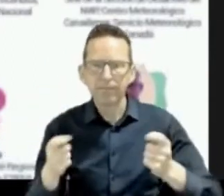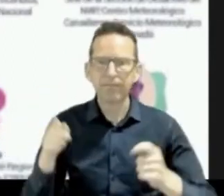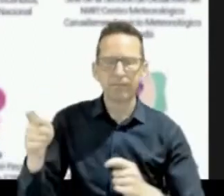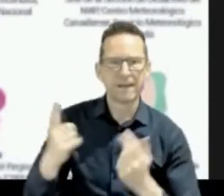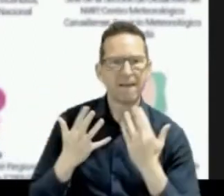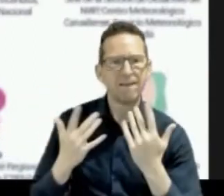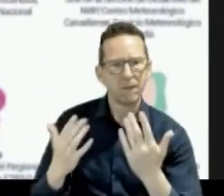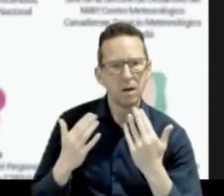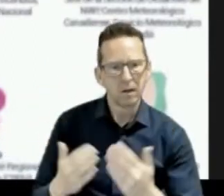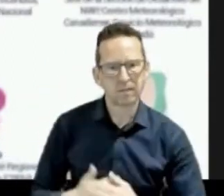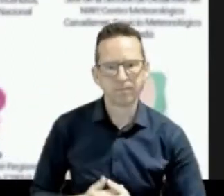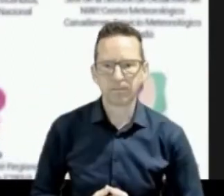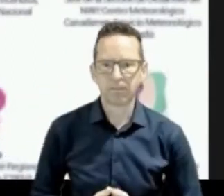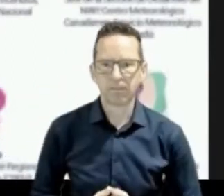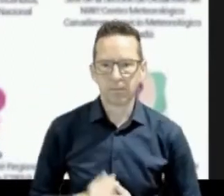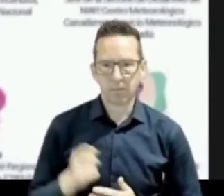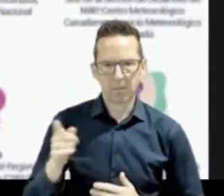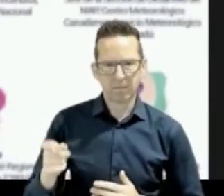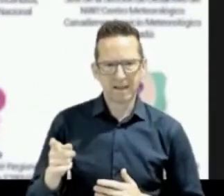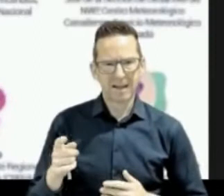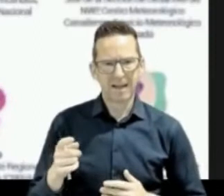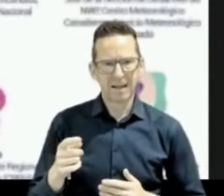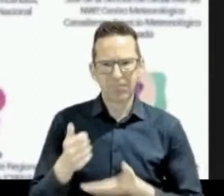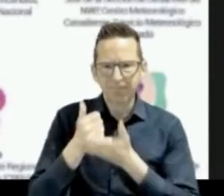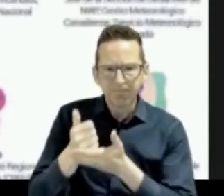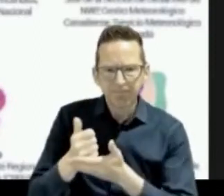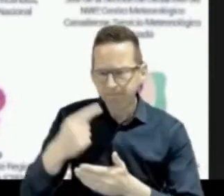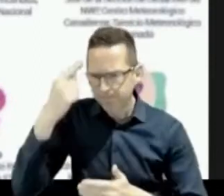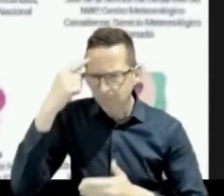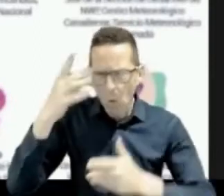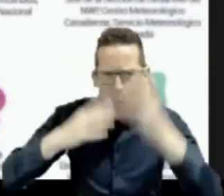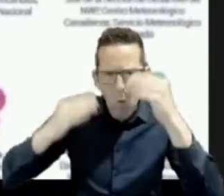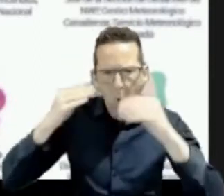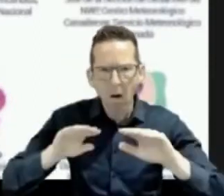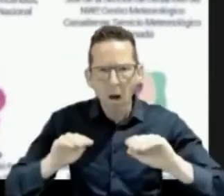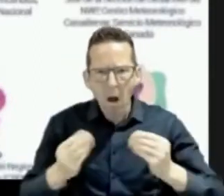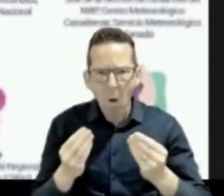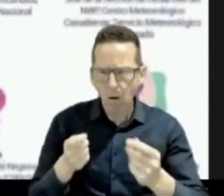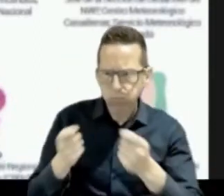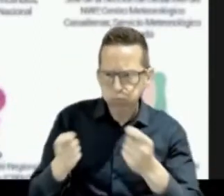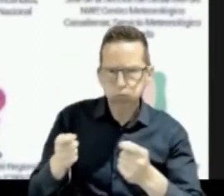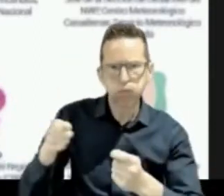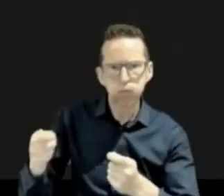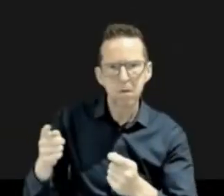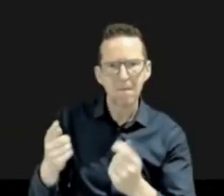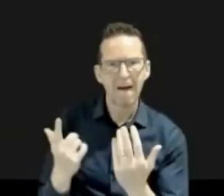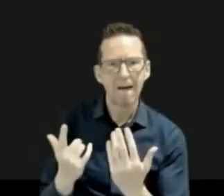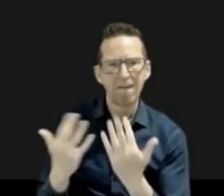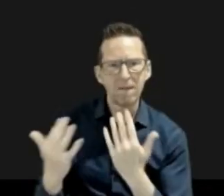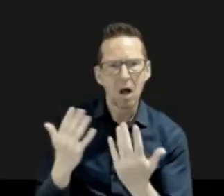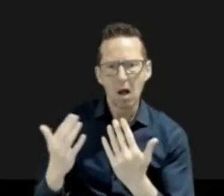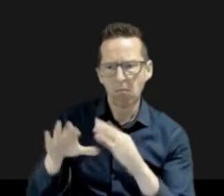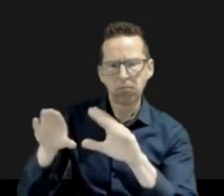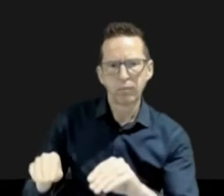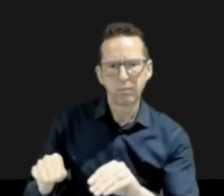management and the lessons learned. Ed, welcome. The floor is yours. Thank you. I'll share my screen